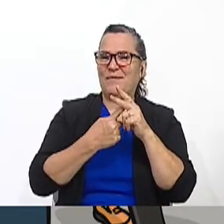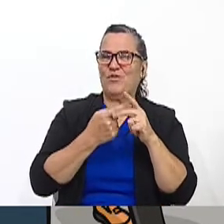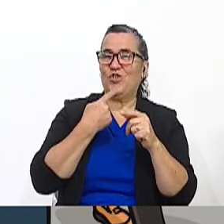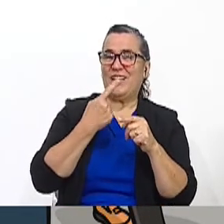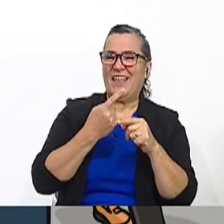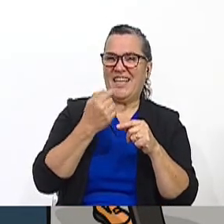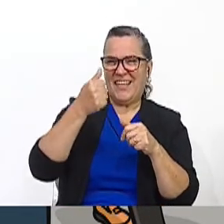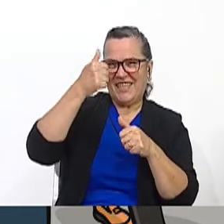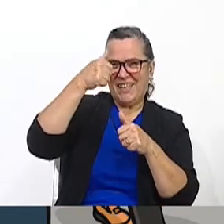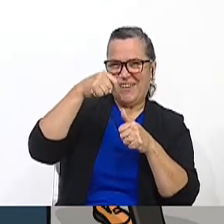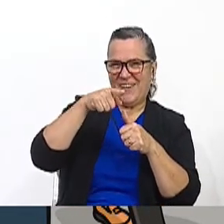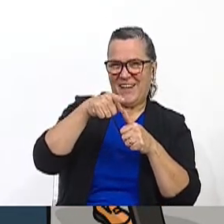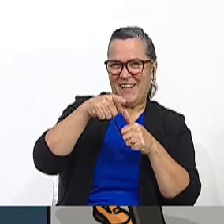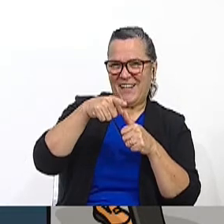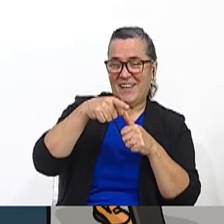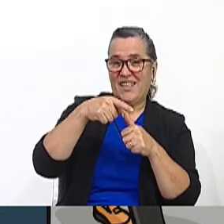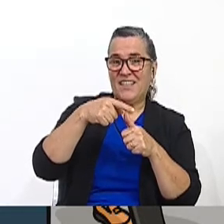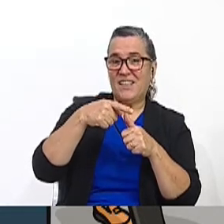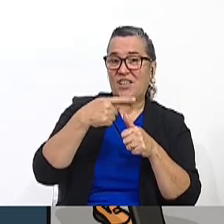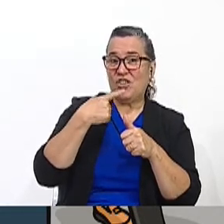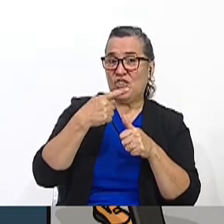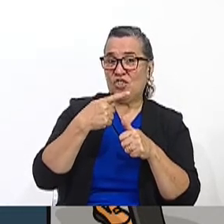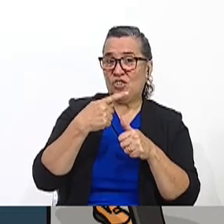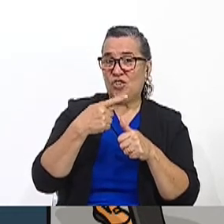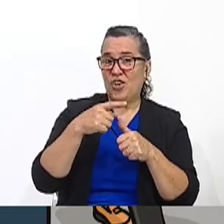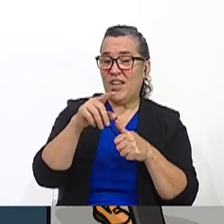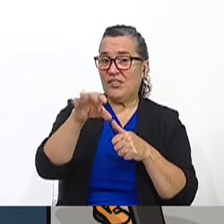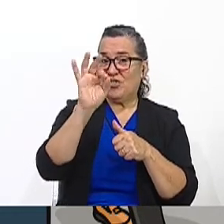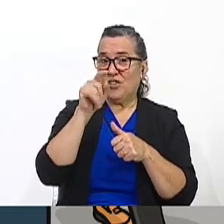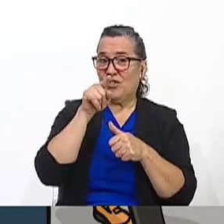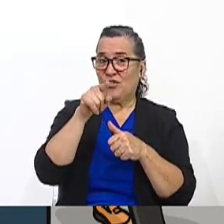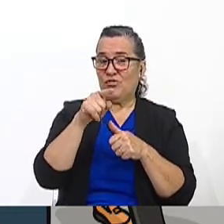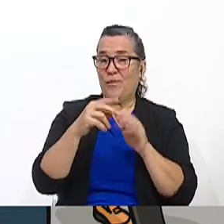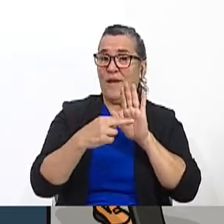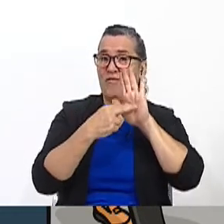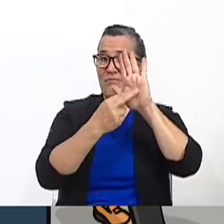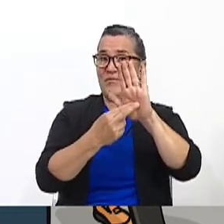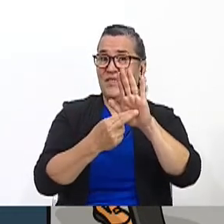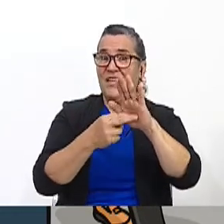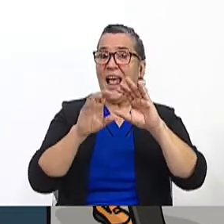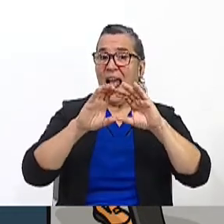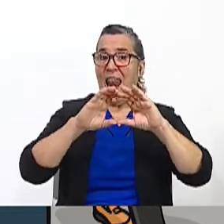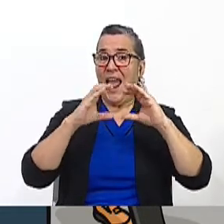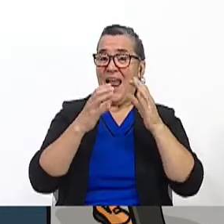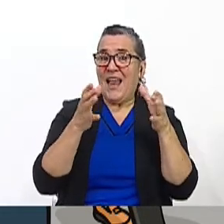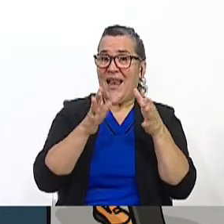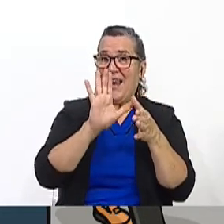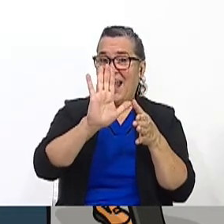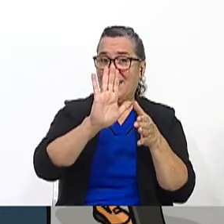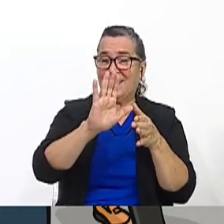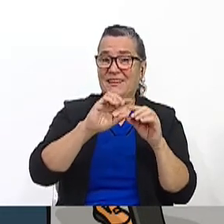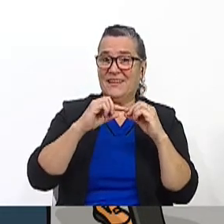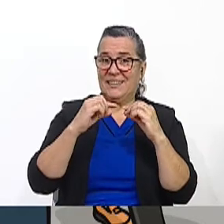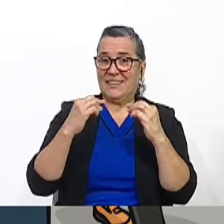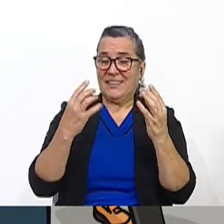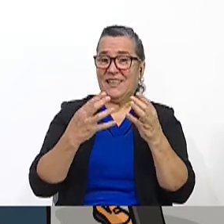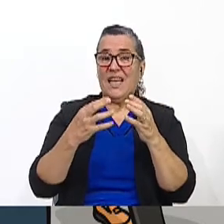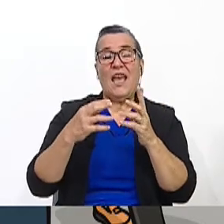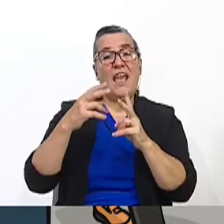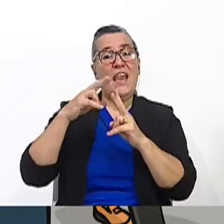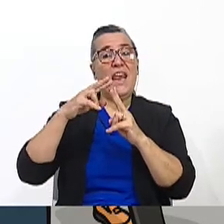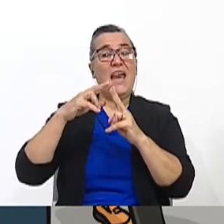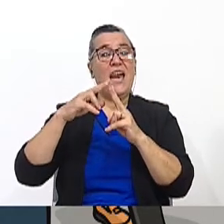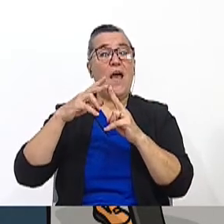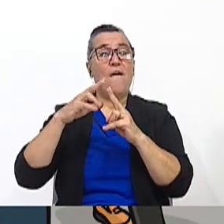Remember, remember that I decided to choose you to represent your class in a virtual, in a